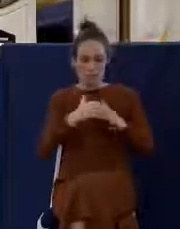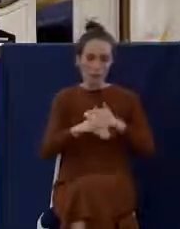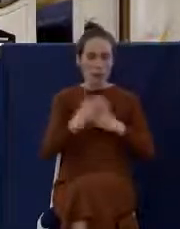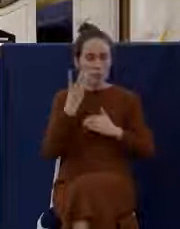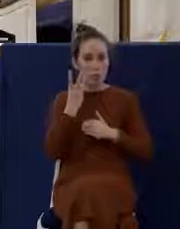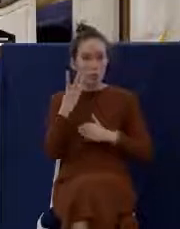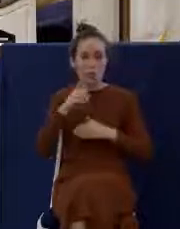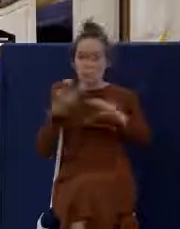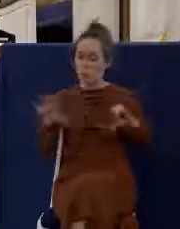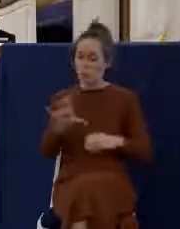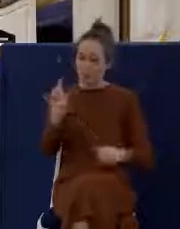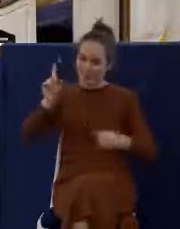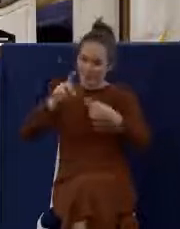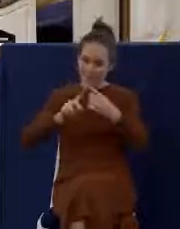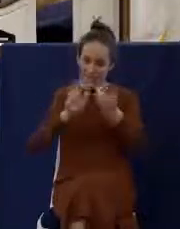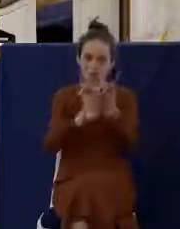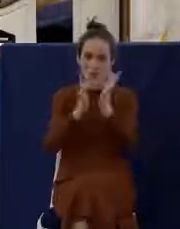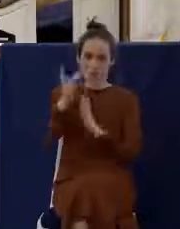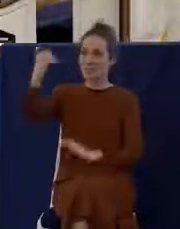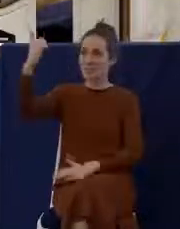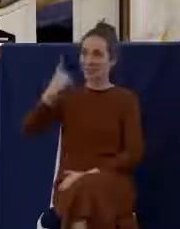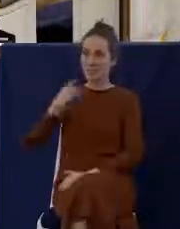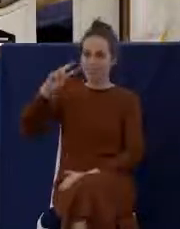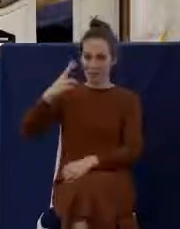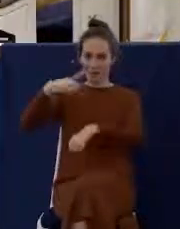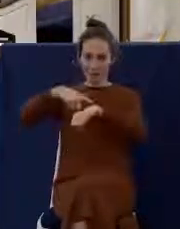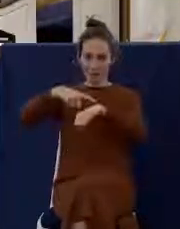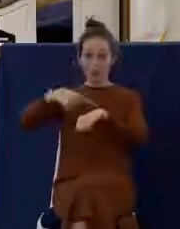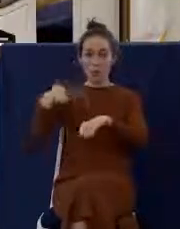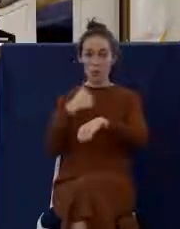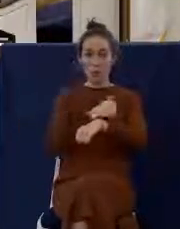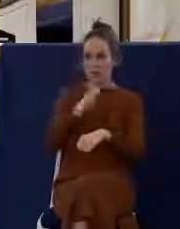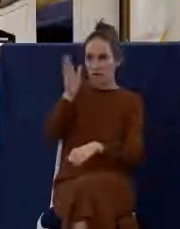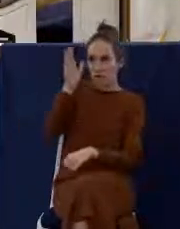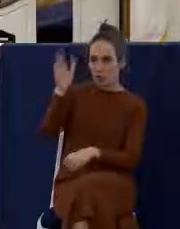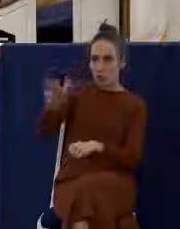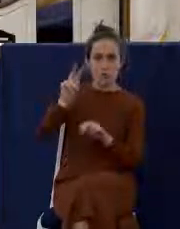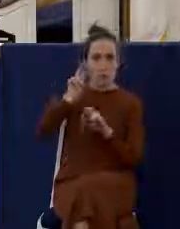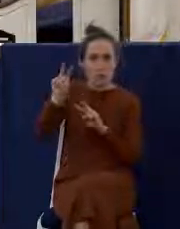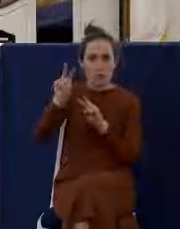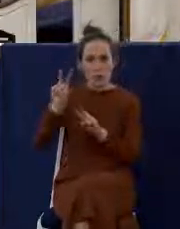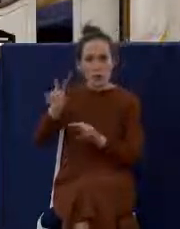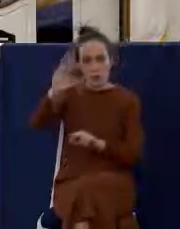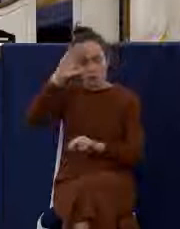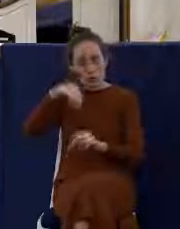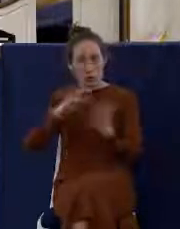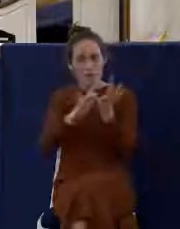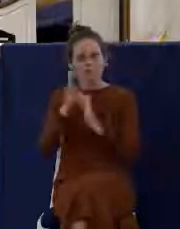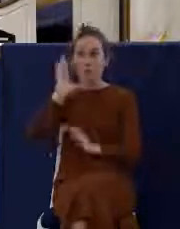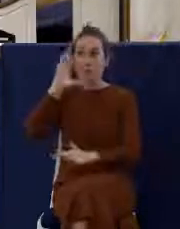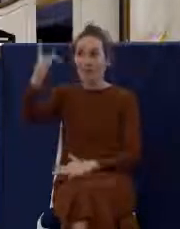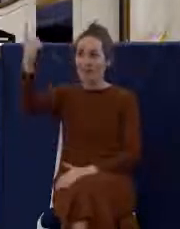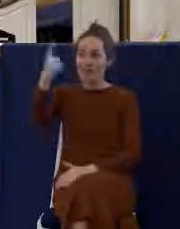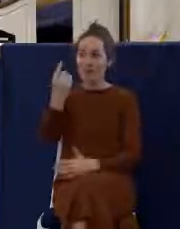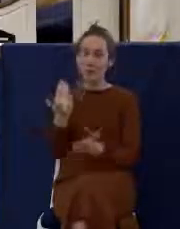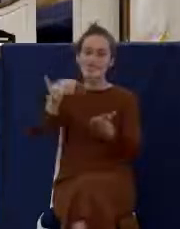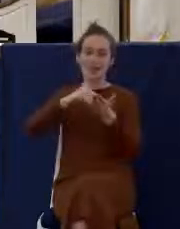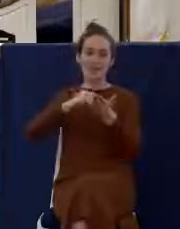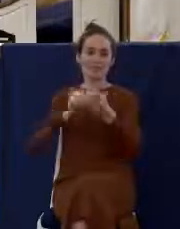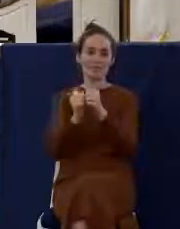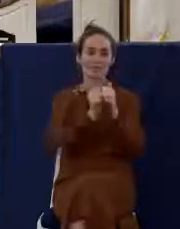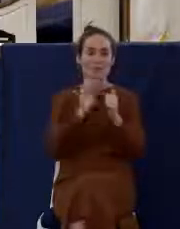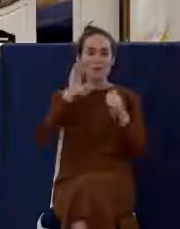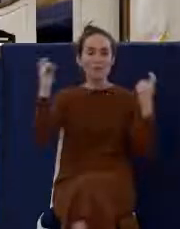And we're looking forward because we know that Jesus is going to come and we're going to celebrate another meal with him together.